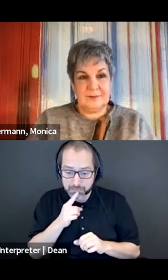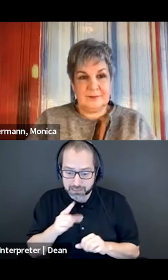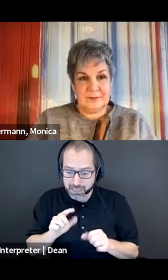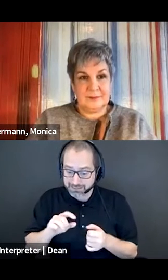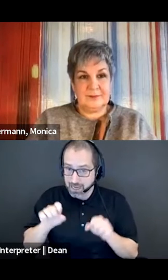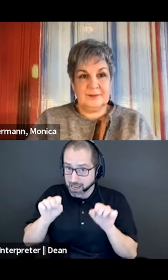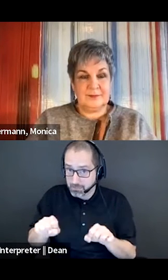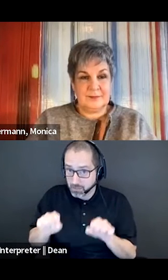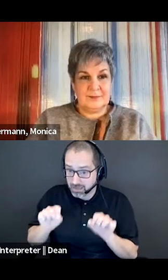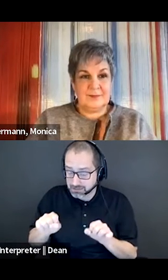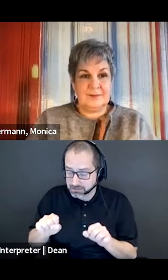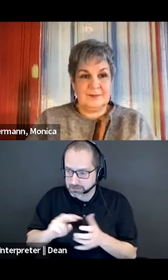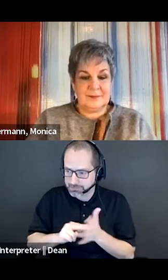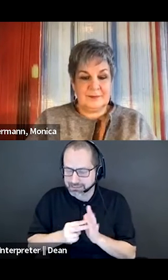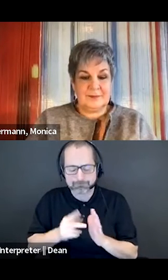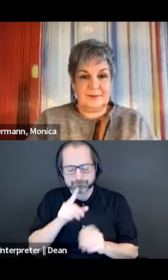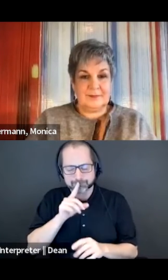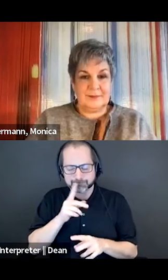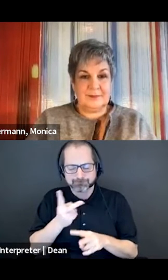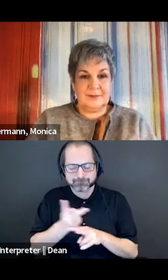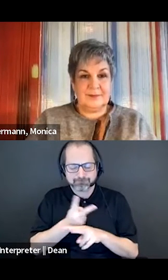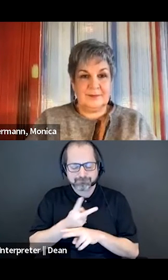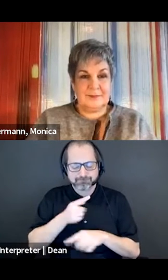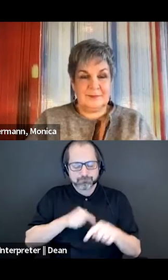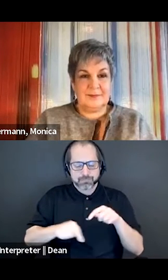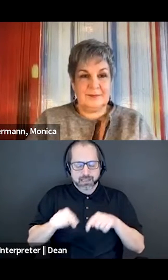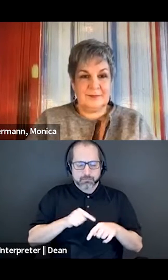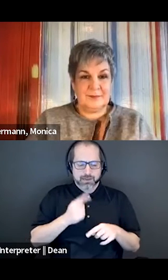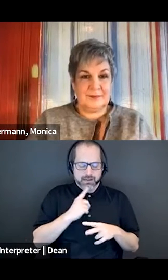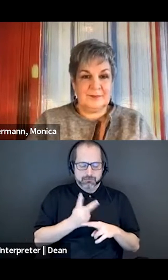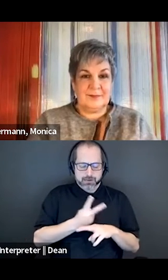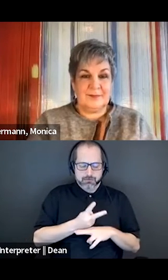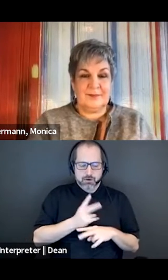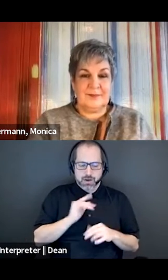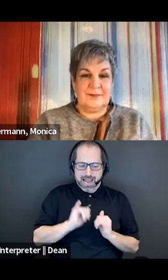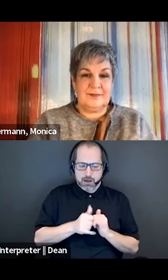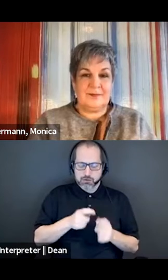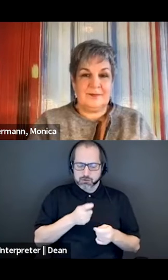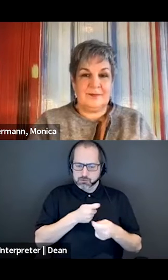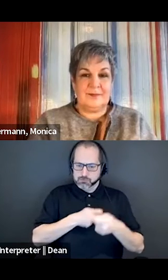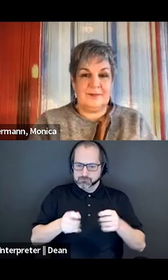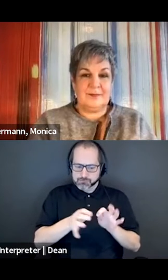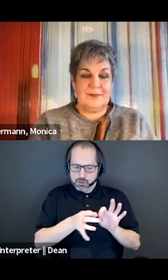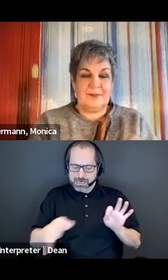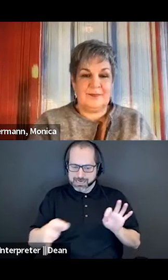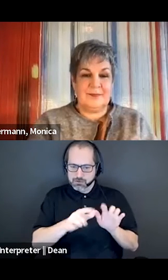to phrase it, or consider what you're saying instead. So thoughtful and deliberate.